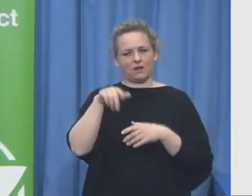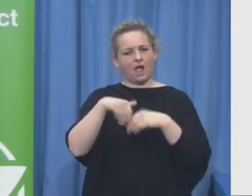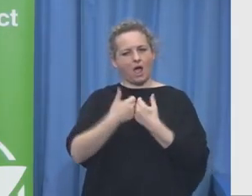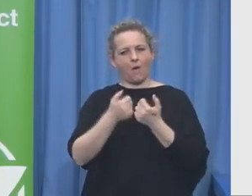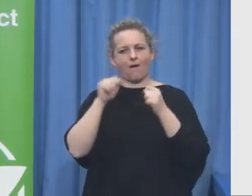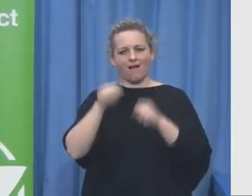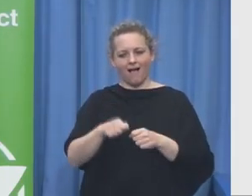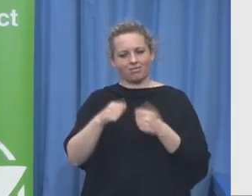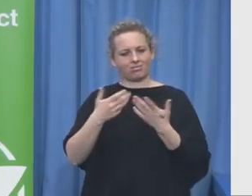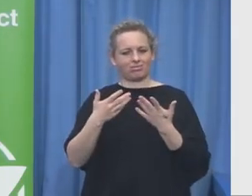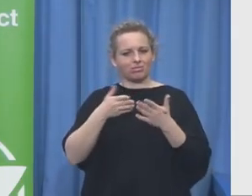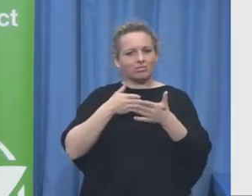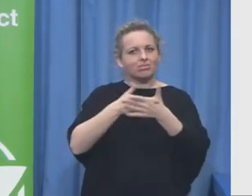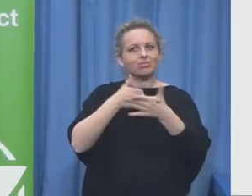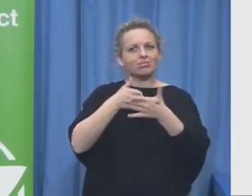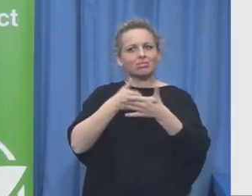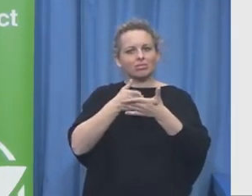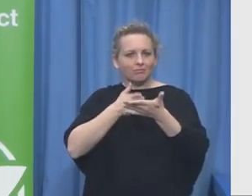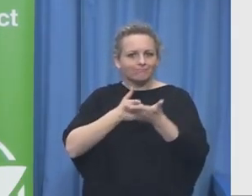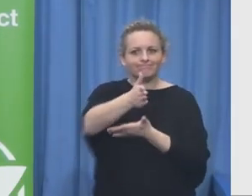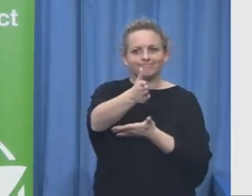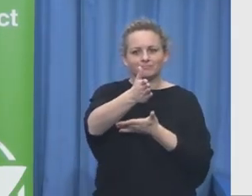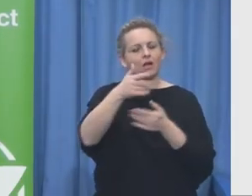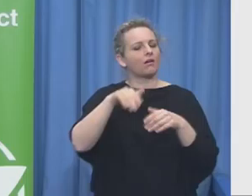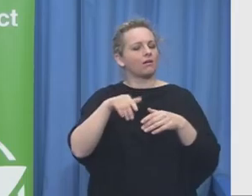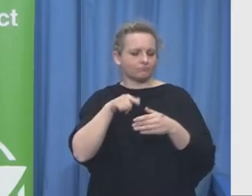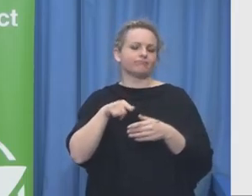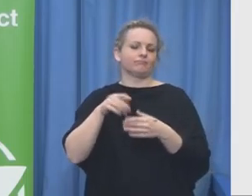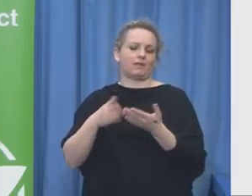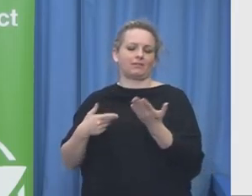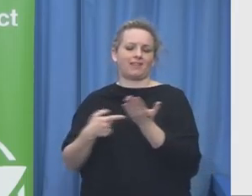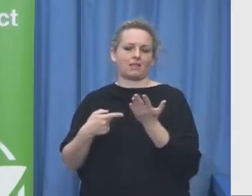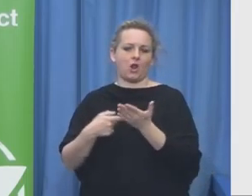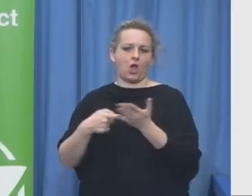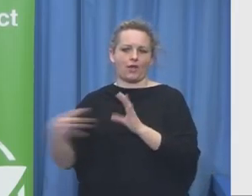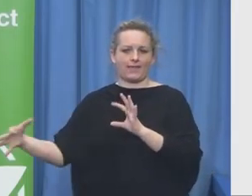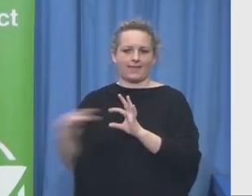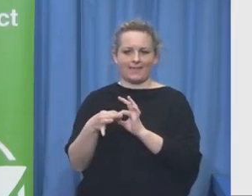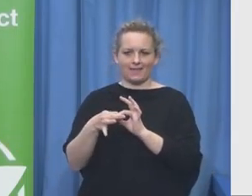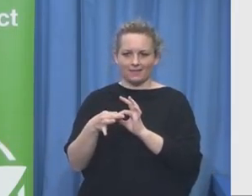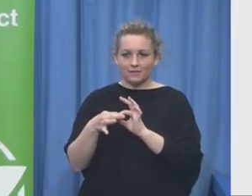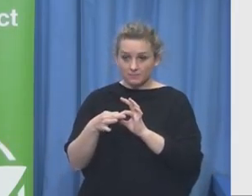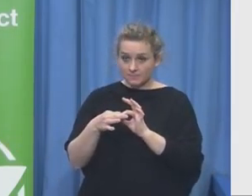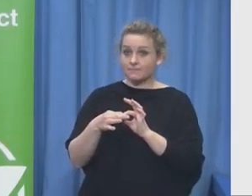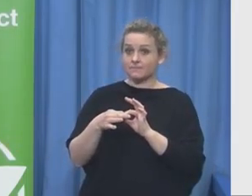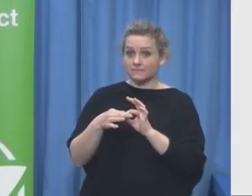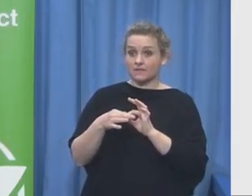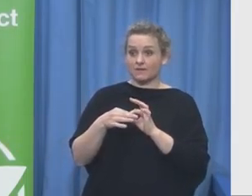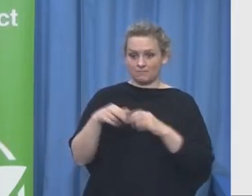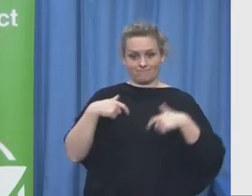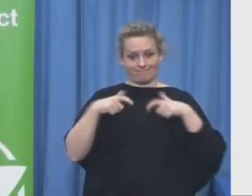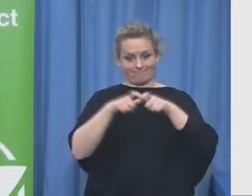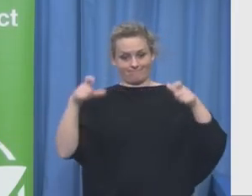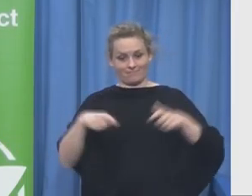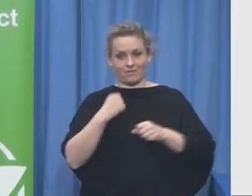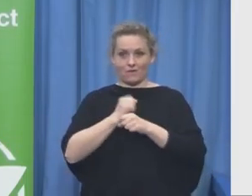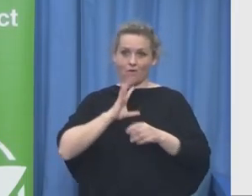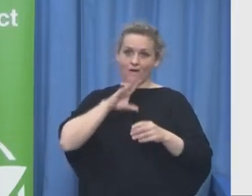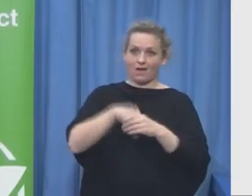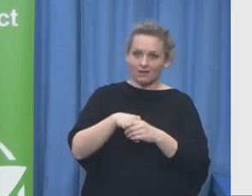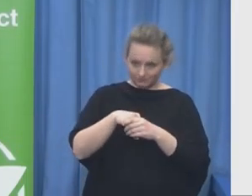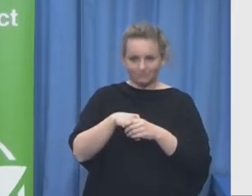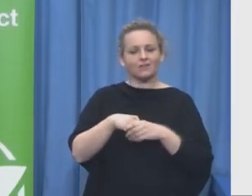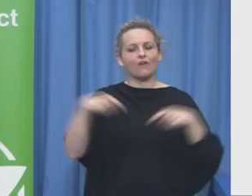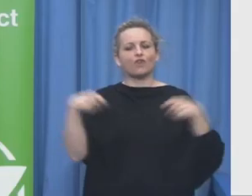is a global international foundation that has a global approach on the issue of